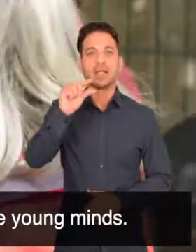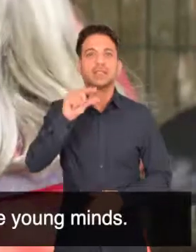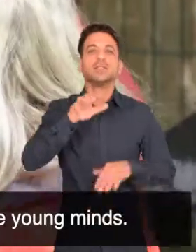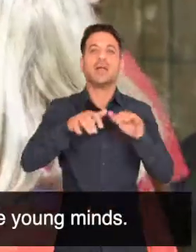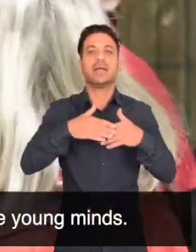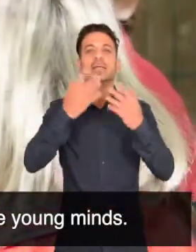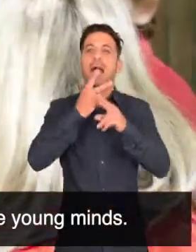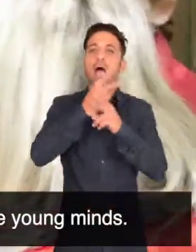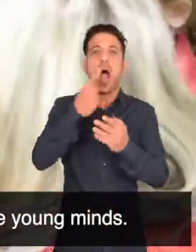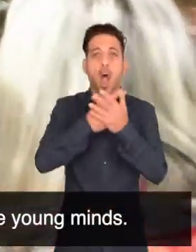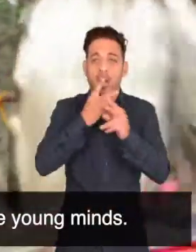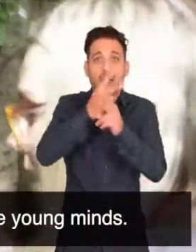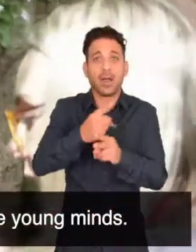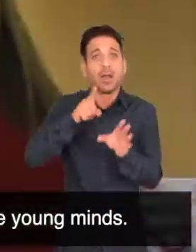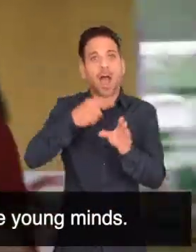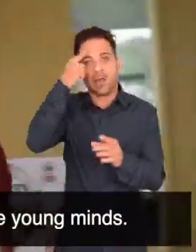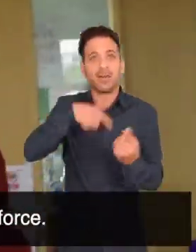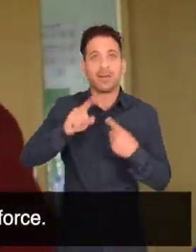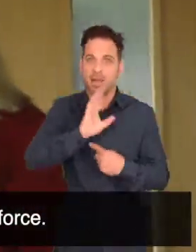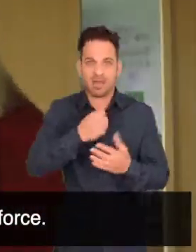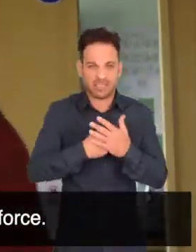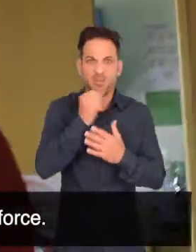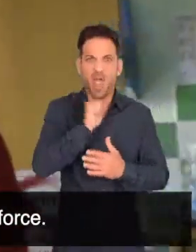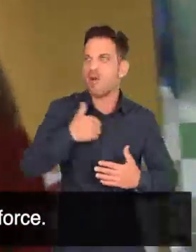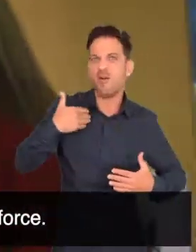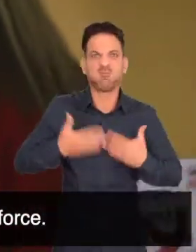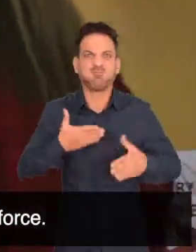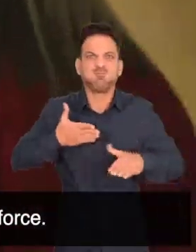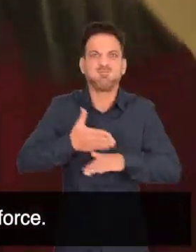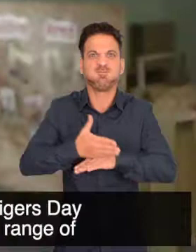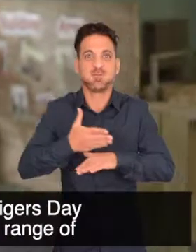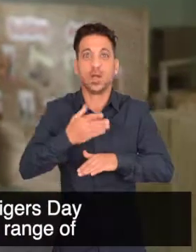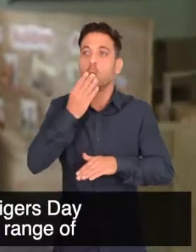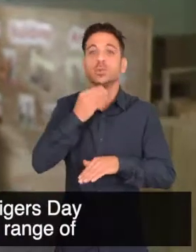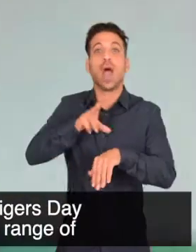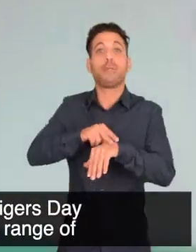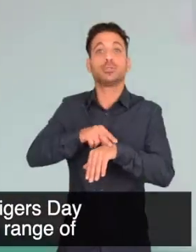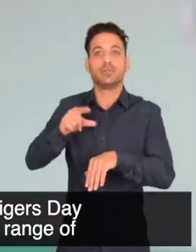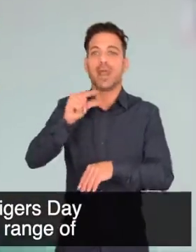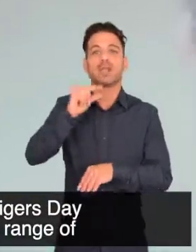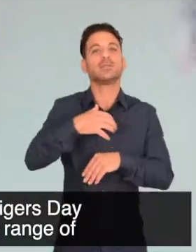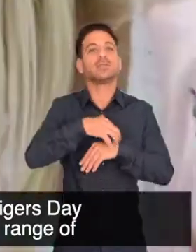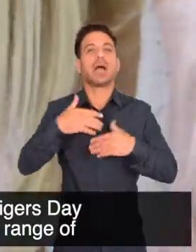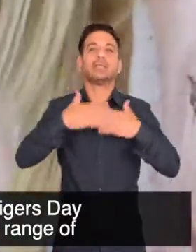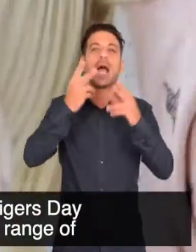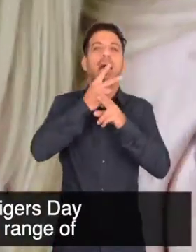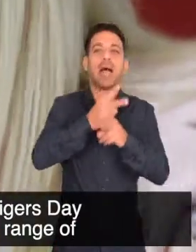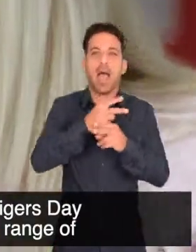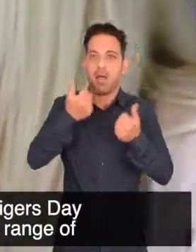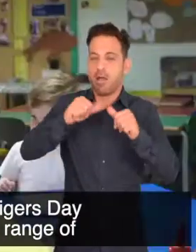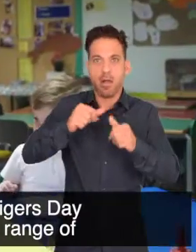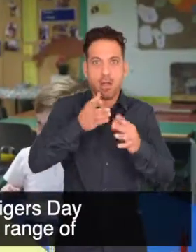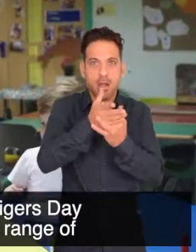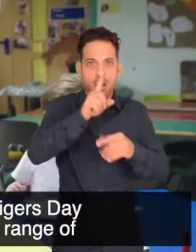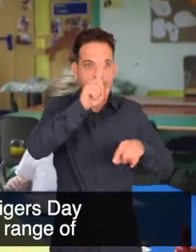Little Tigers Daycare don't just nurture young minds, they develop their own workforce. By using apprenticeships, Little Tigers